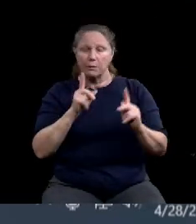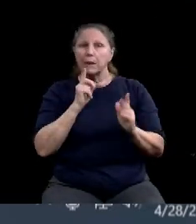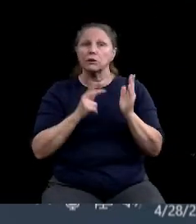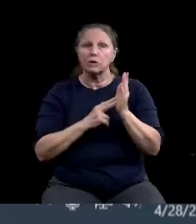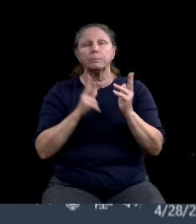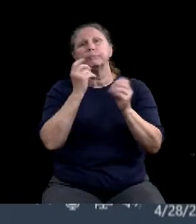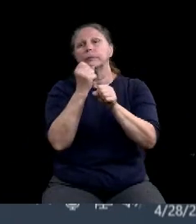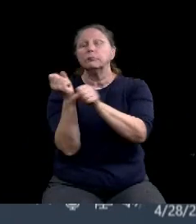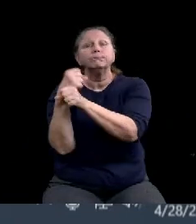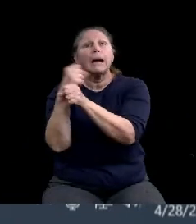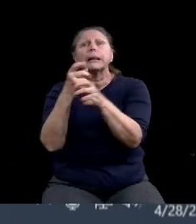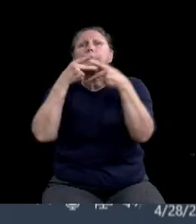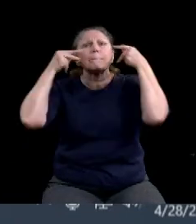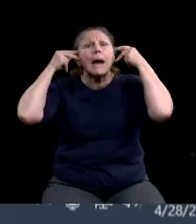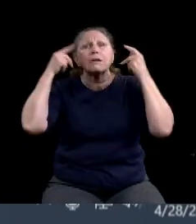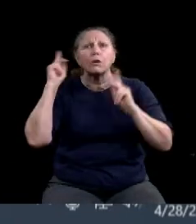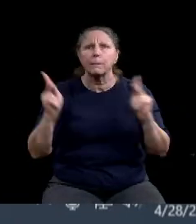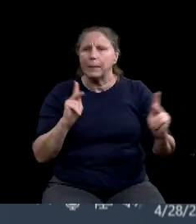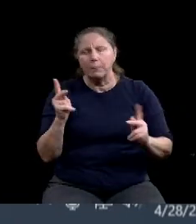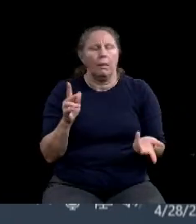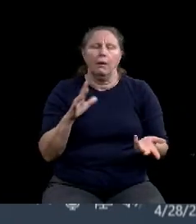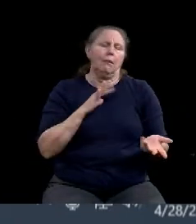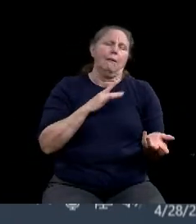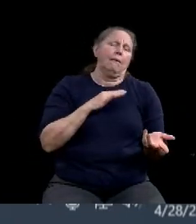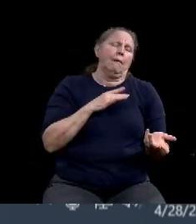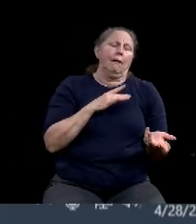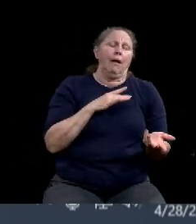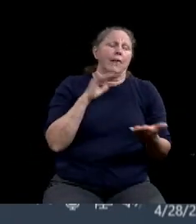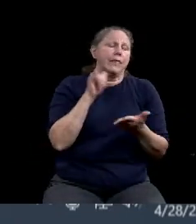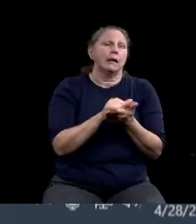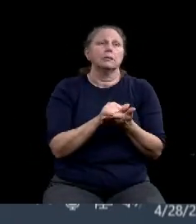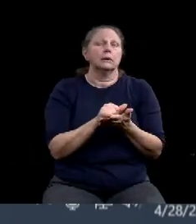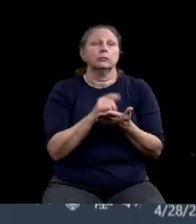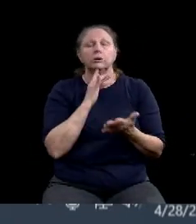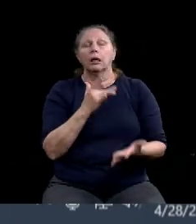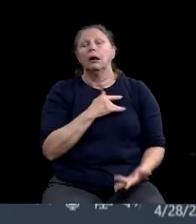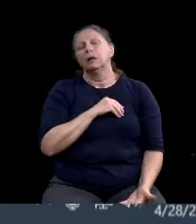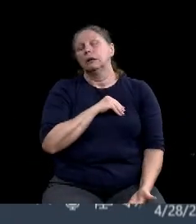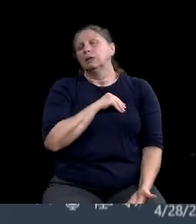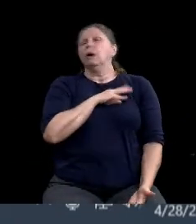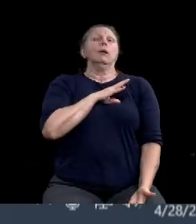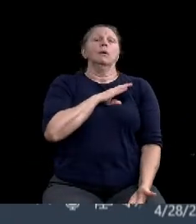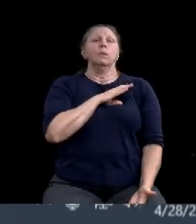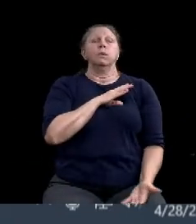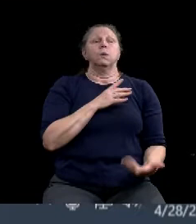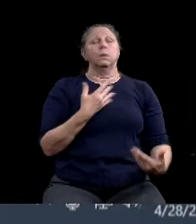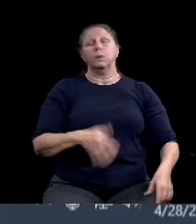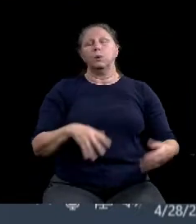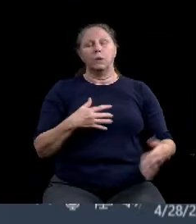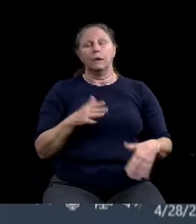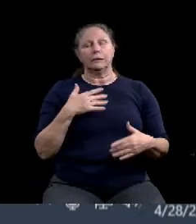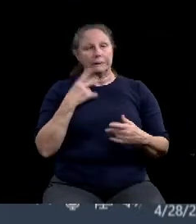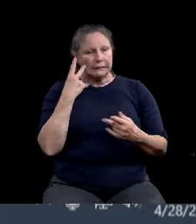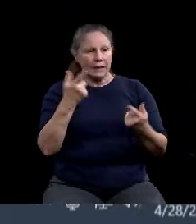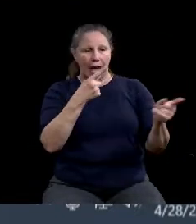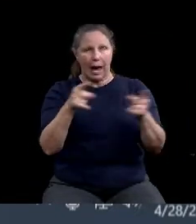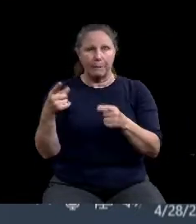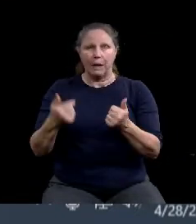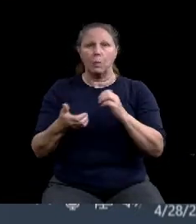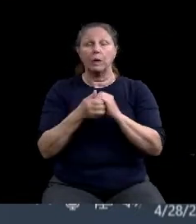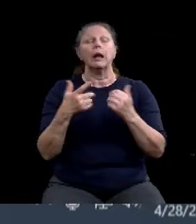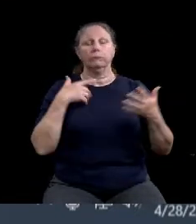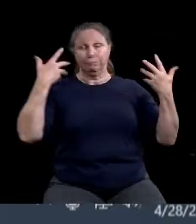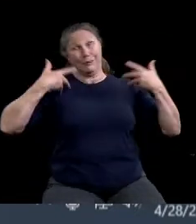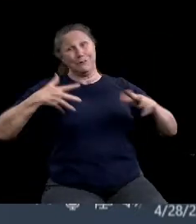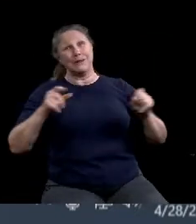encouraging and enlightening as we go through this. But anyway, I'll close by saying this is Waco being Waco, you know, in